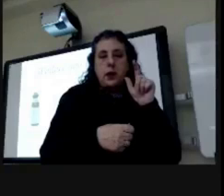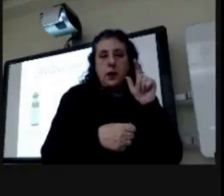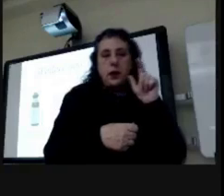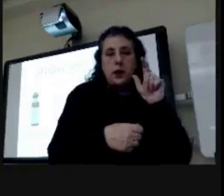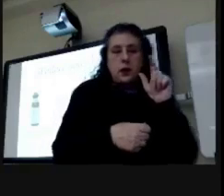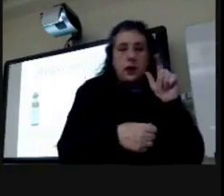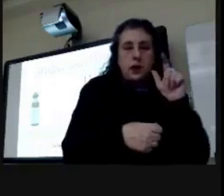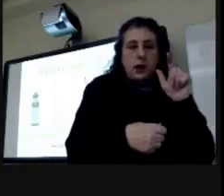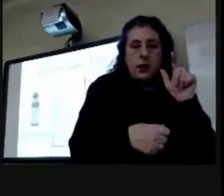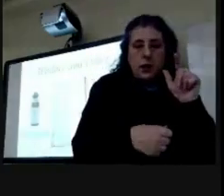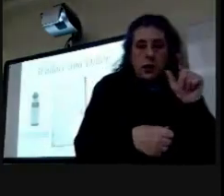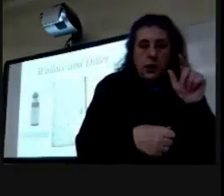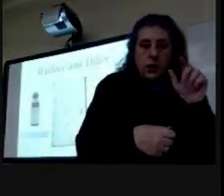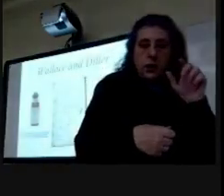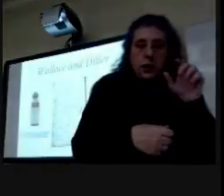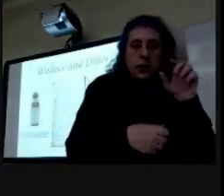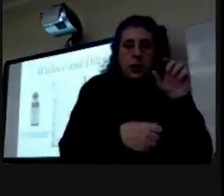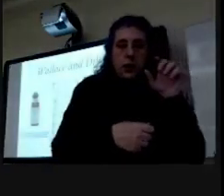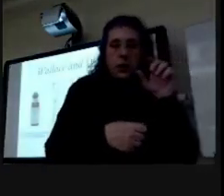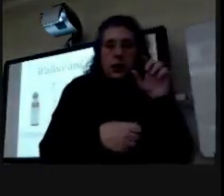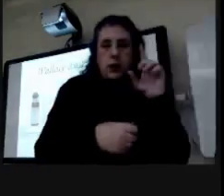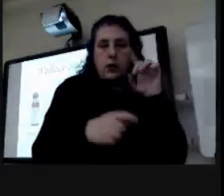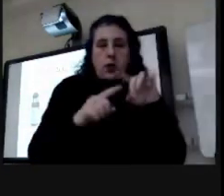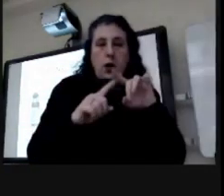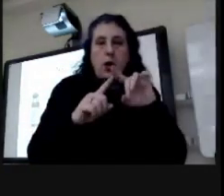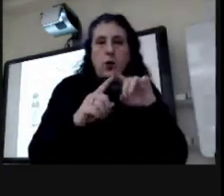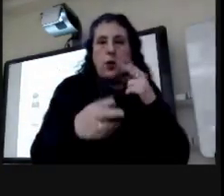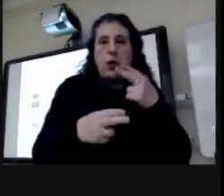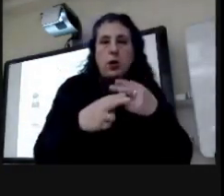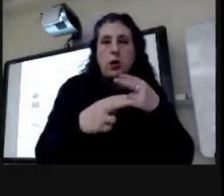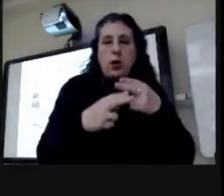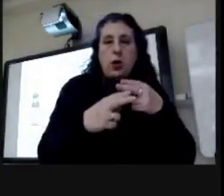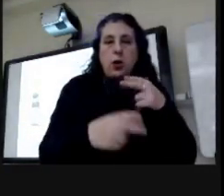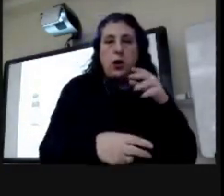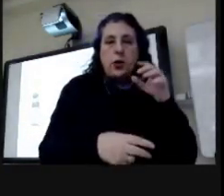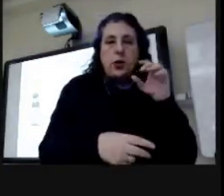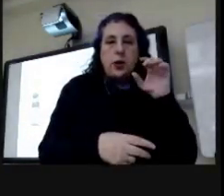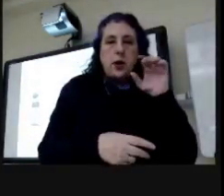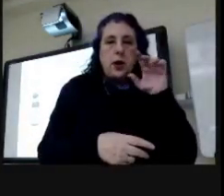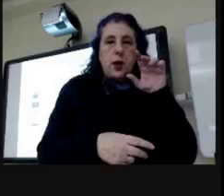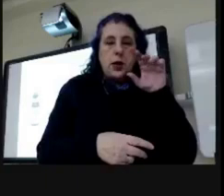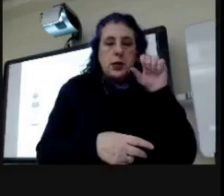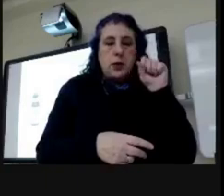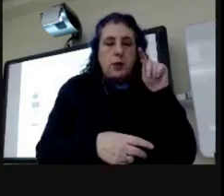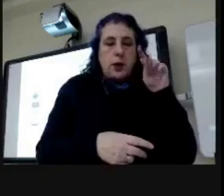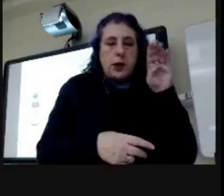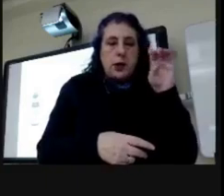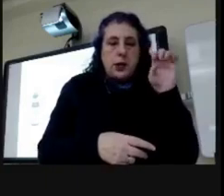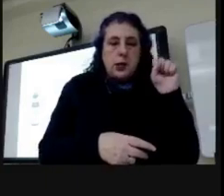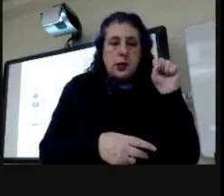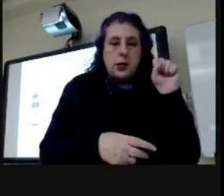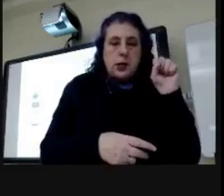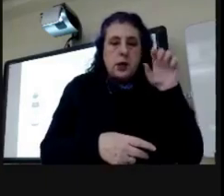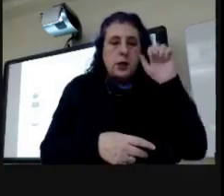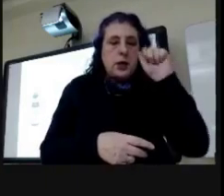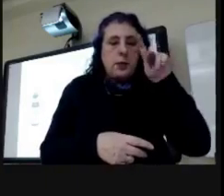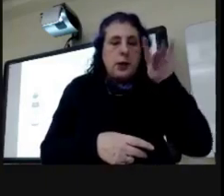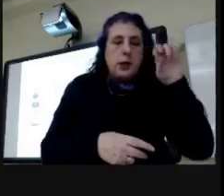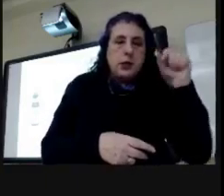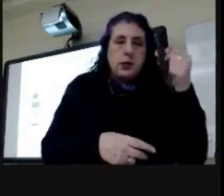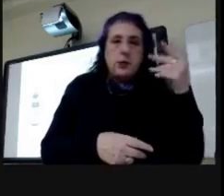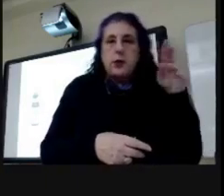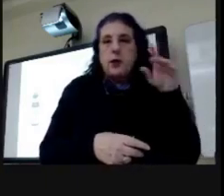these also contain quinine and extract of licorice cold rice gum and myrrh and oil of sassafras and then there's deweez